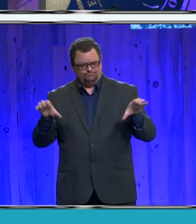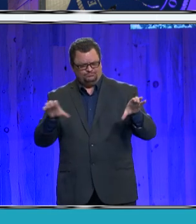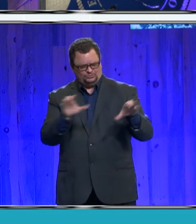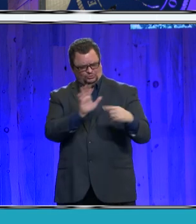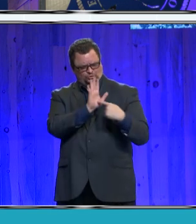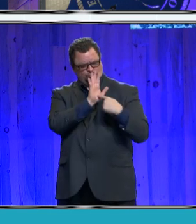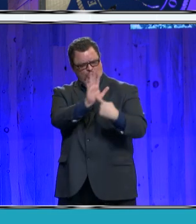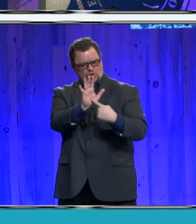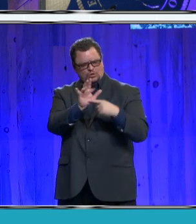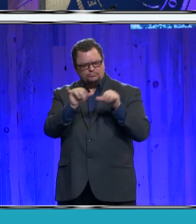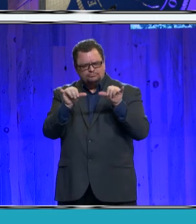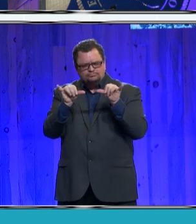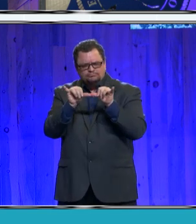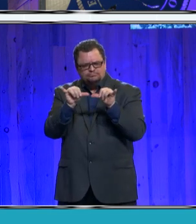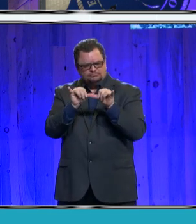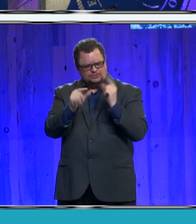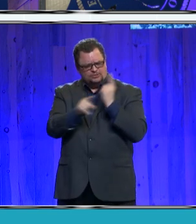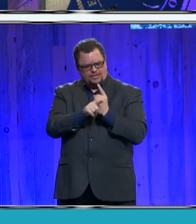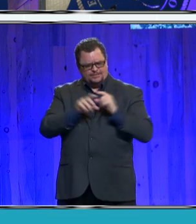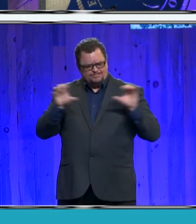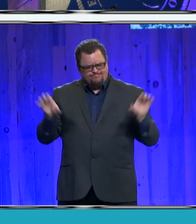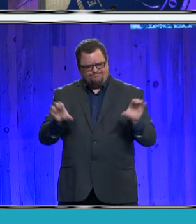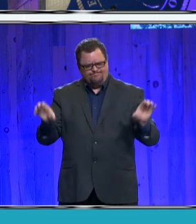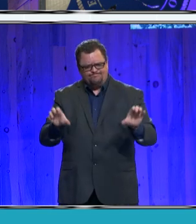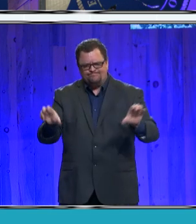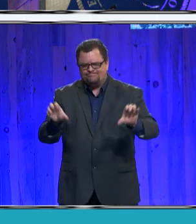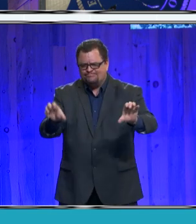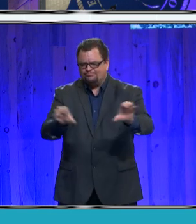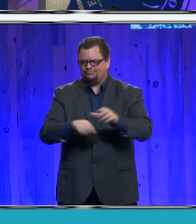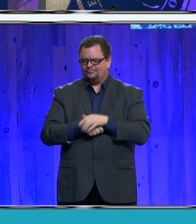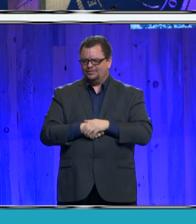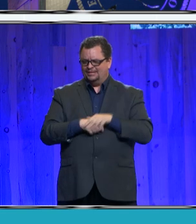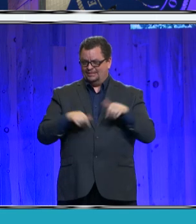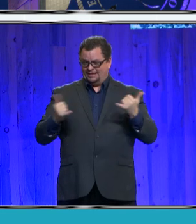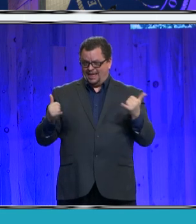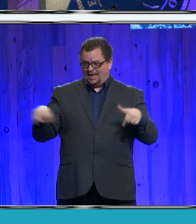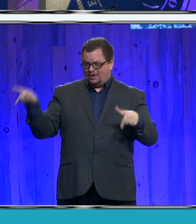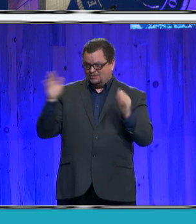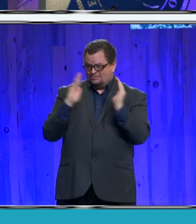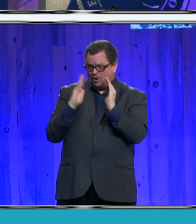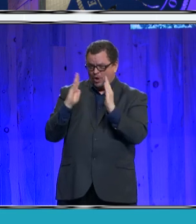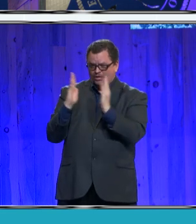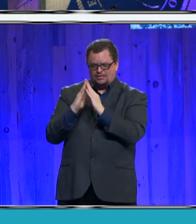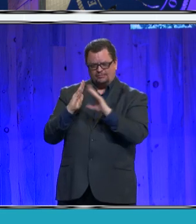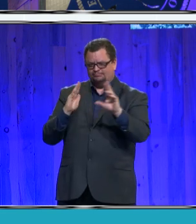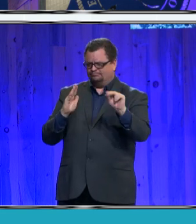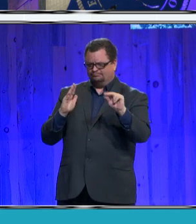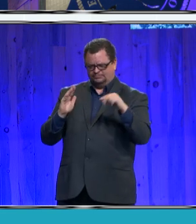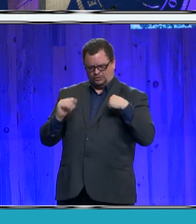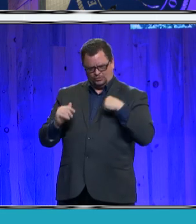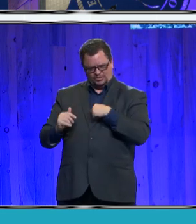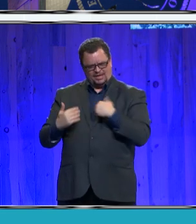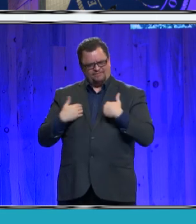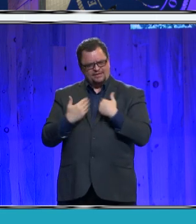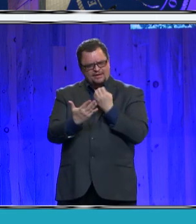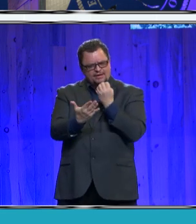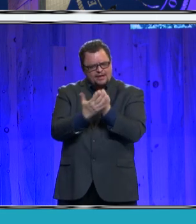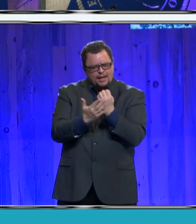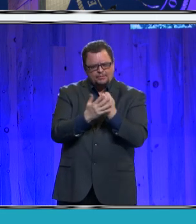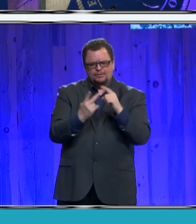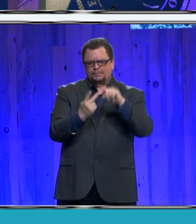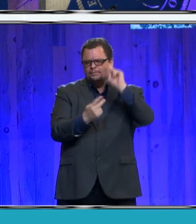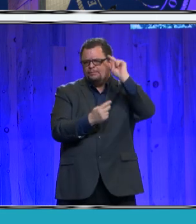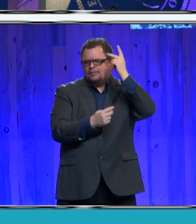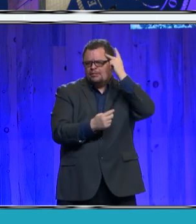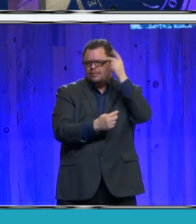We are no longer a small community. We have economic and political power and we can